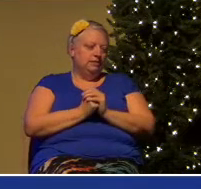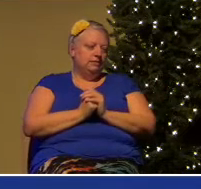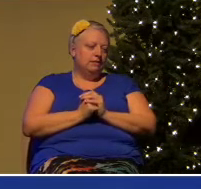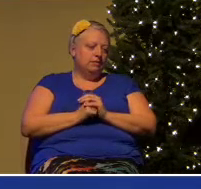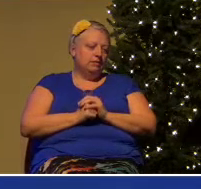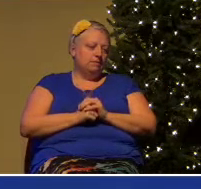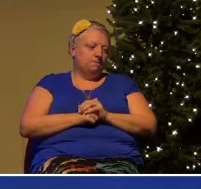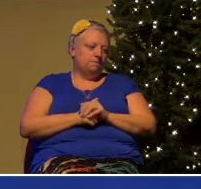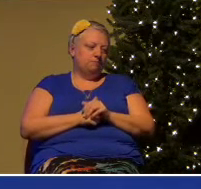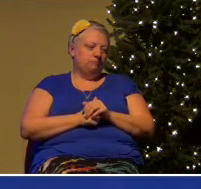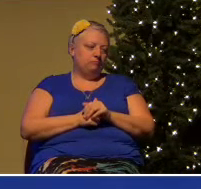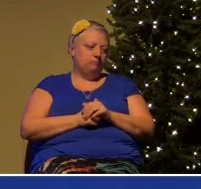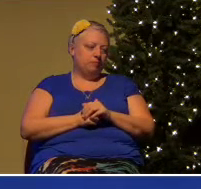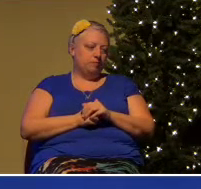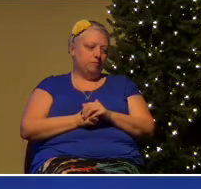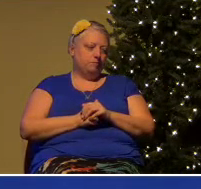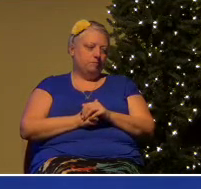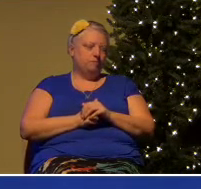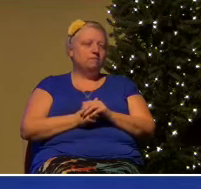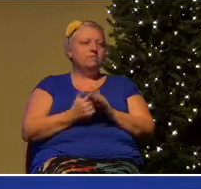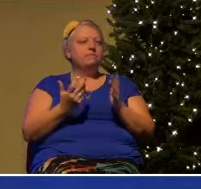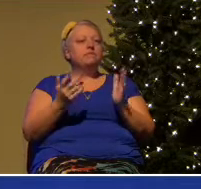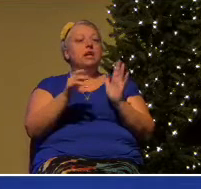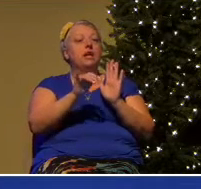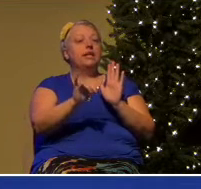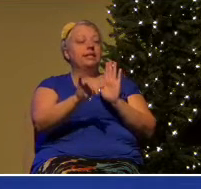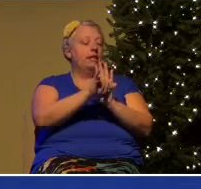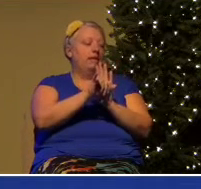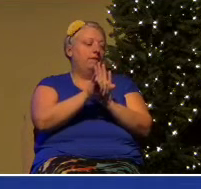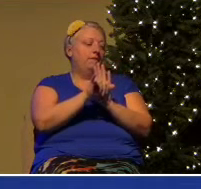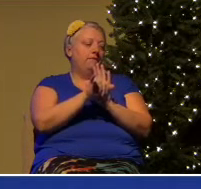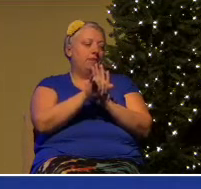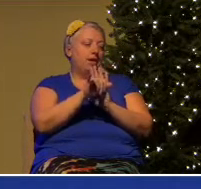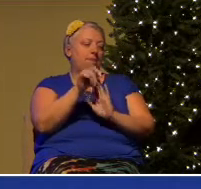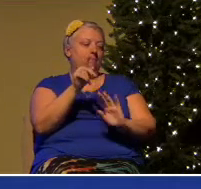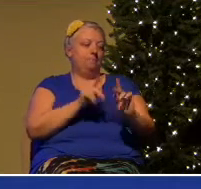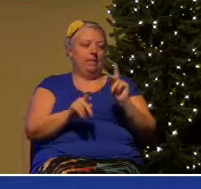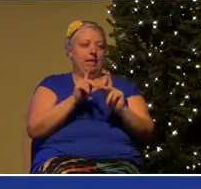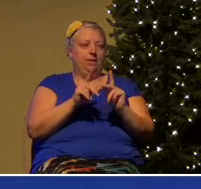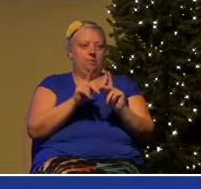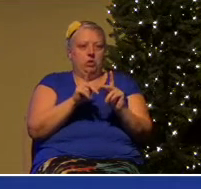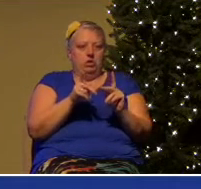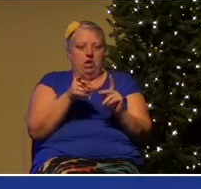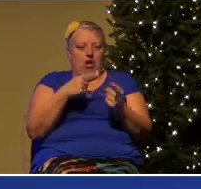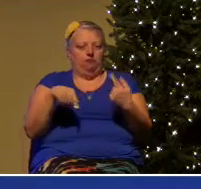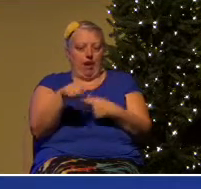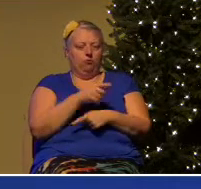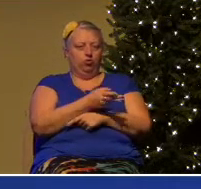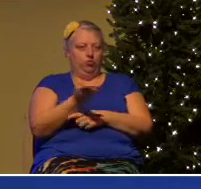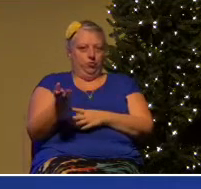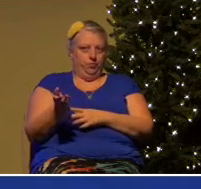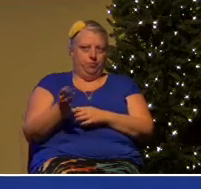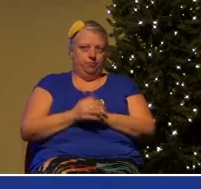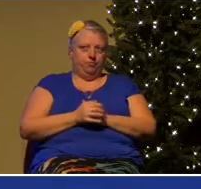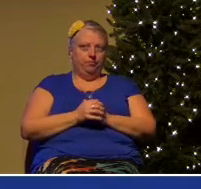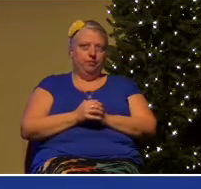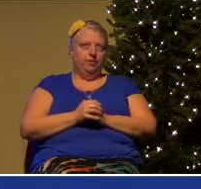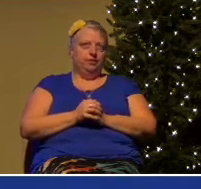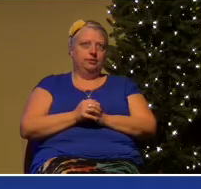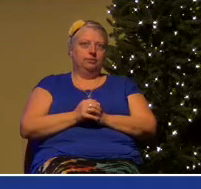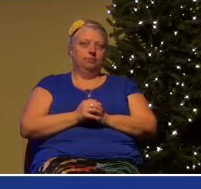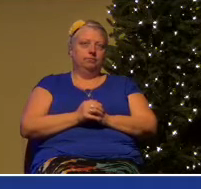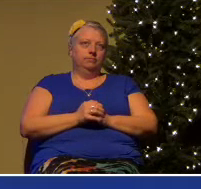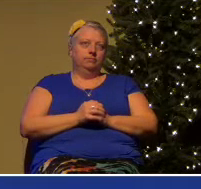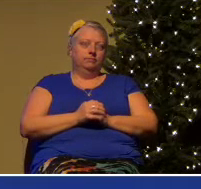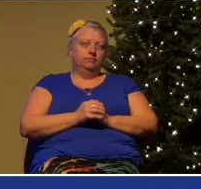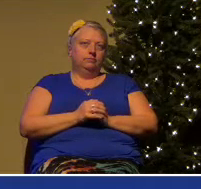First of all, identify people in your sphere of